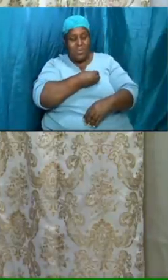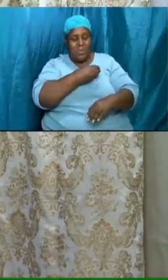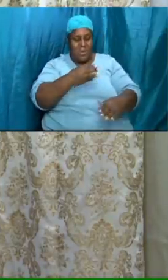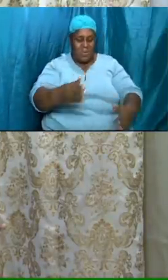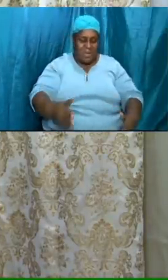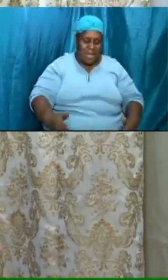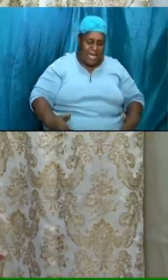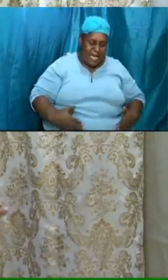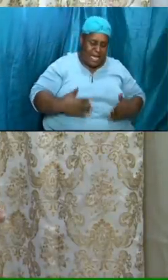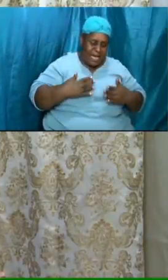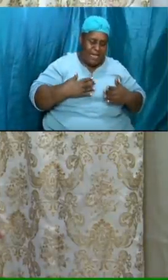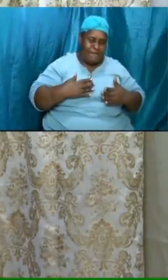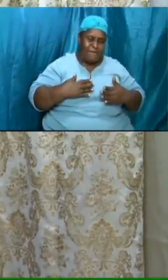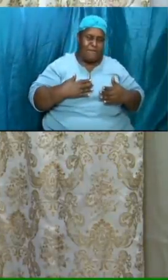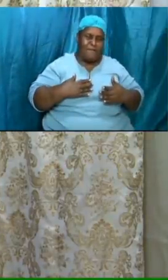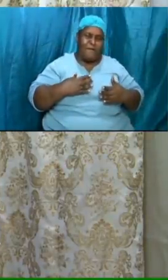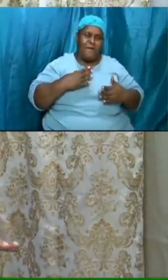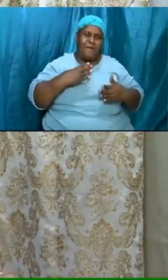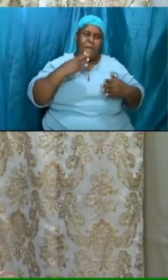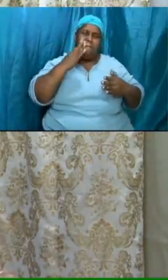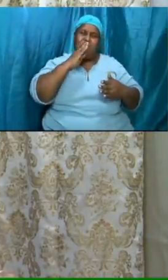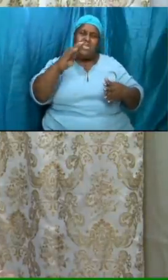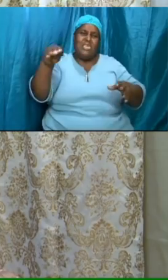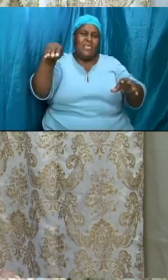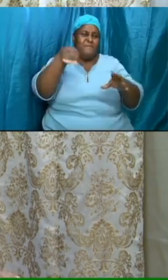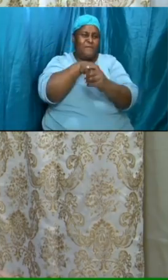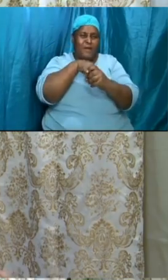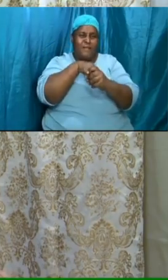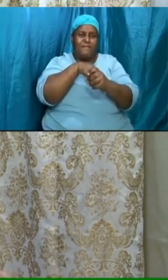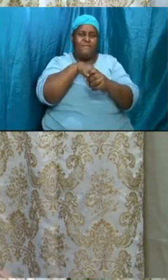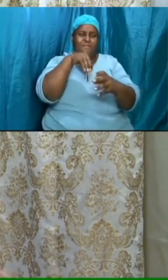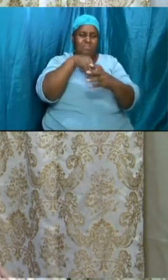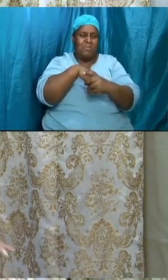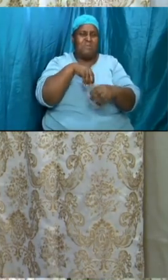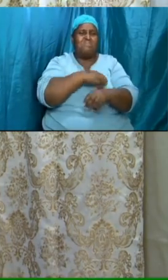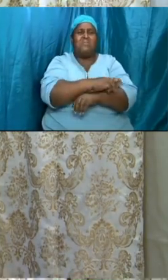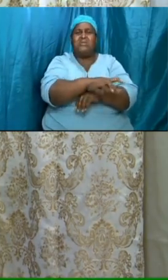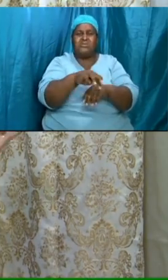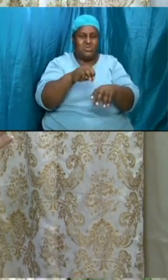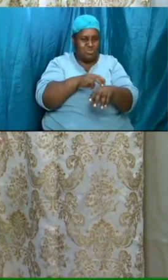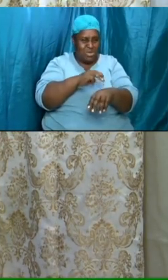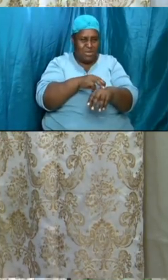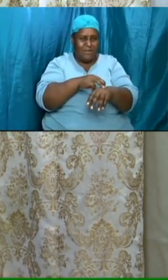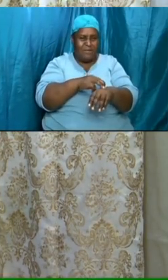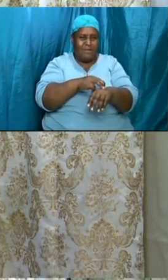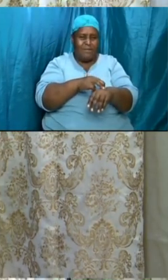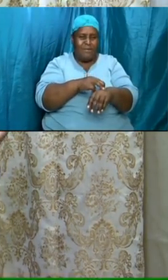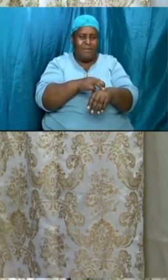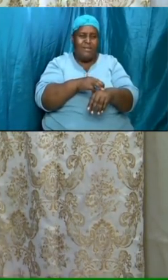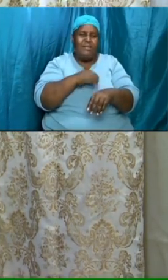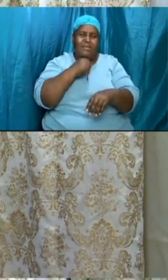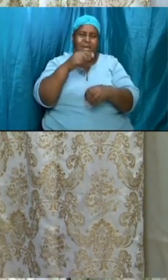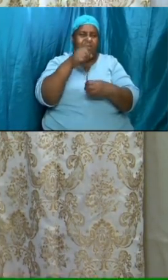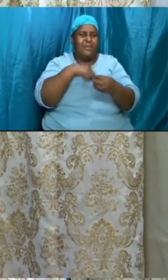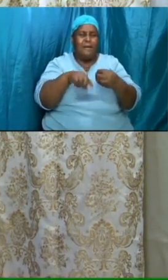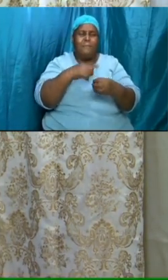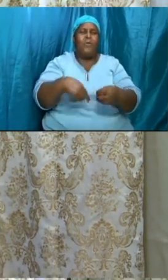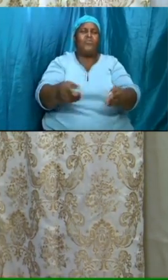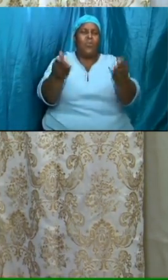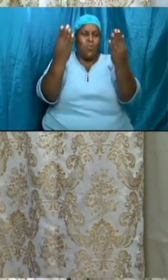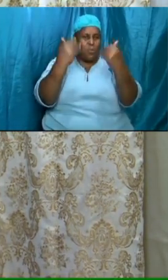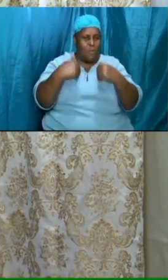who you are let us get involved in ministry this is not about just coming to church